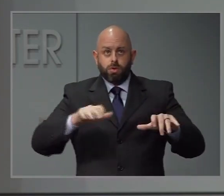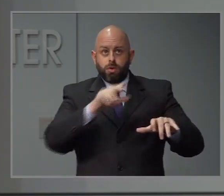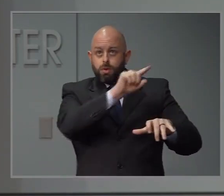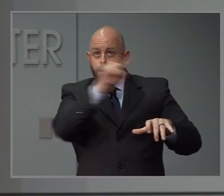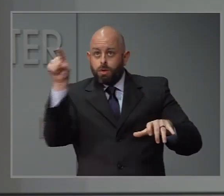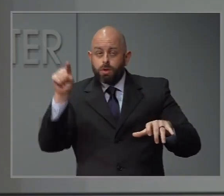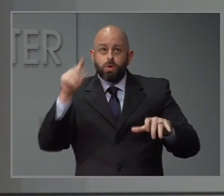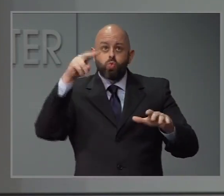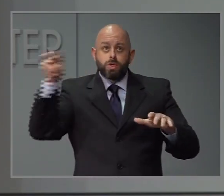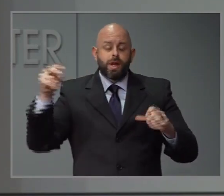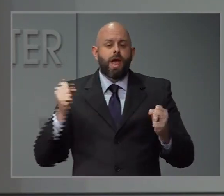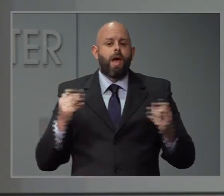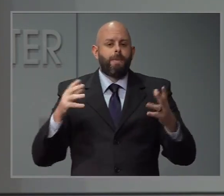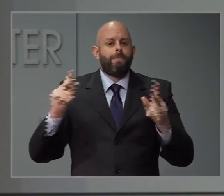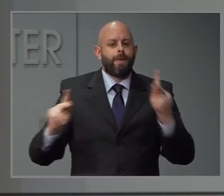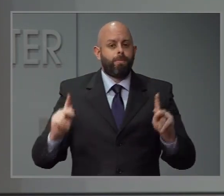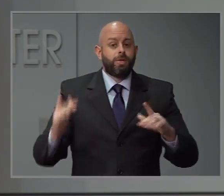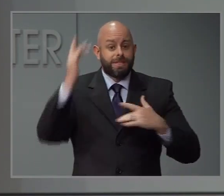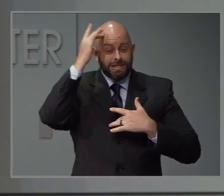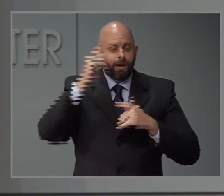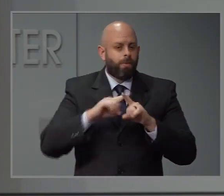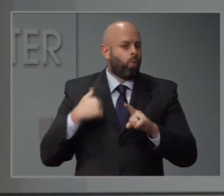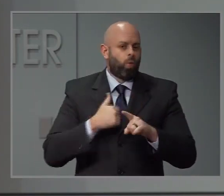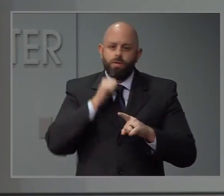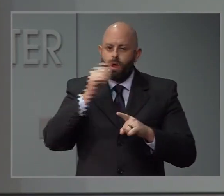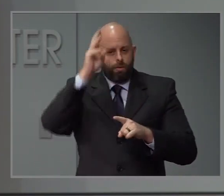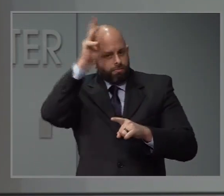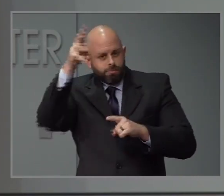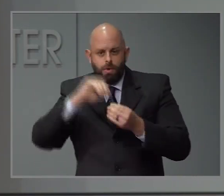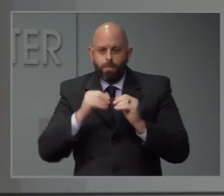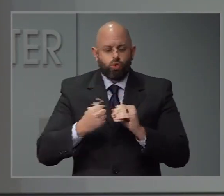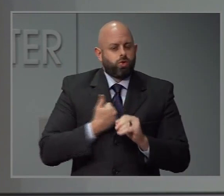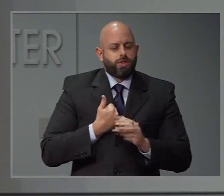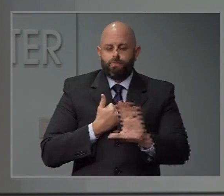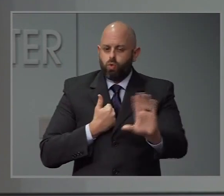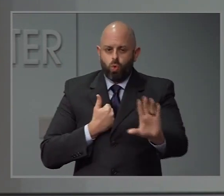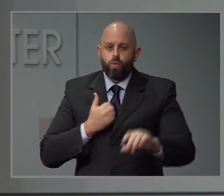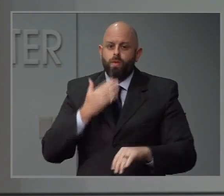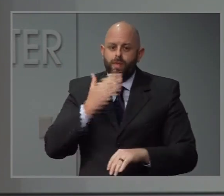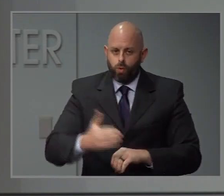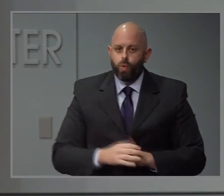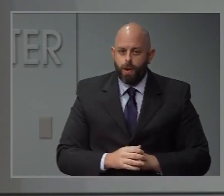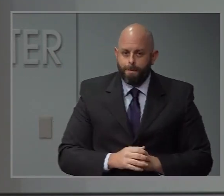but not doing the modeling directly ourselves. Thanks for that question.